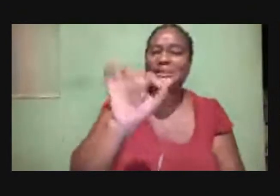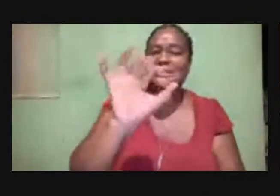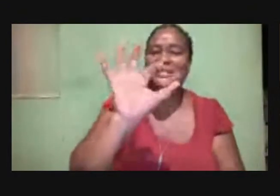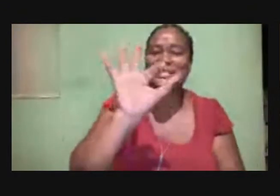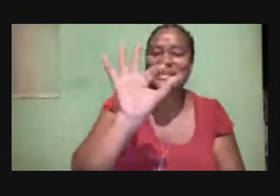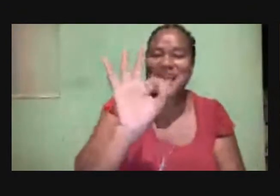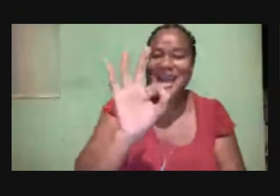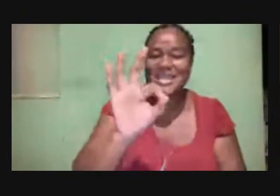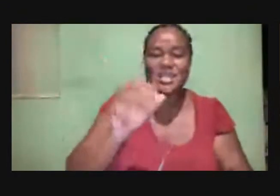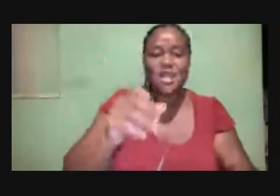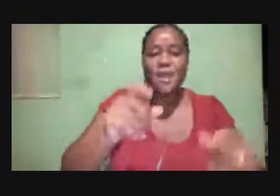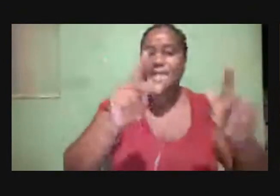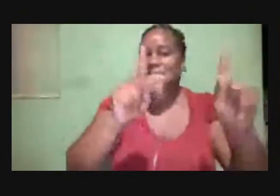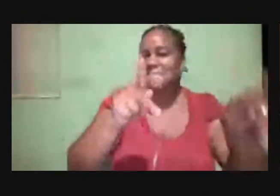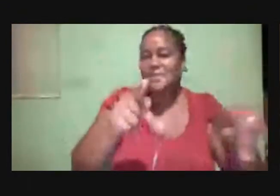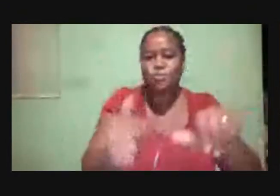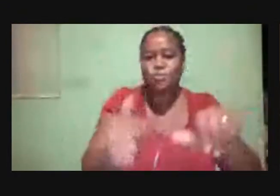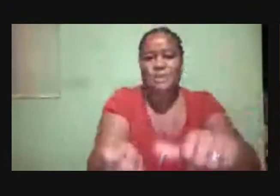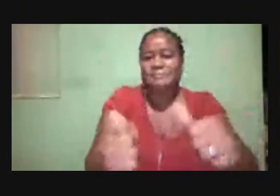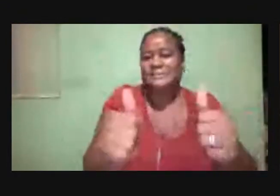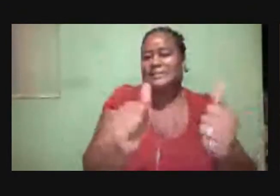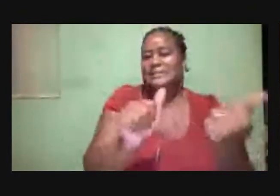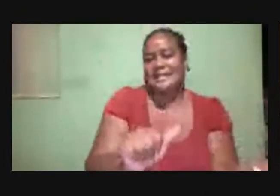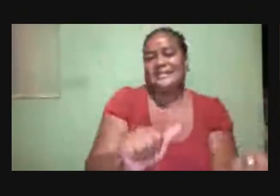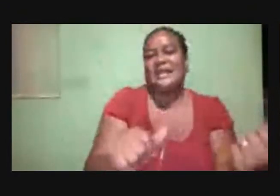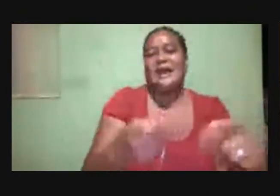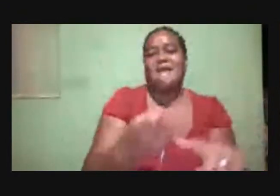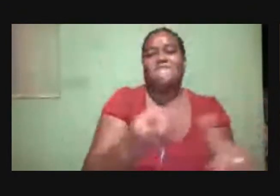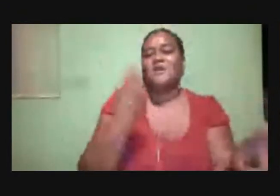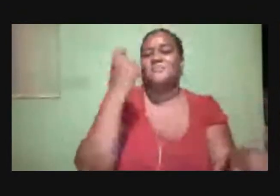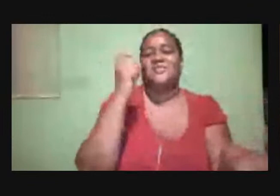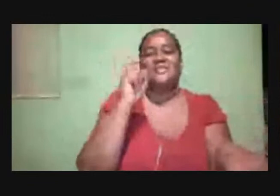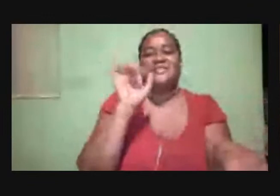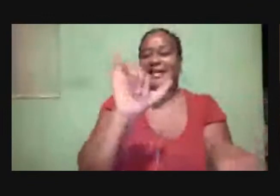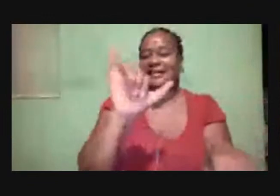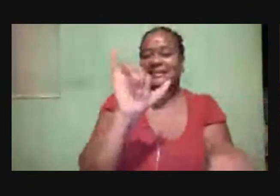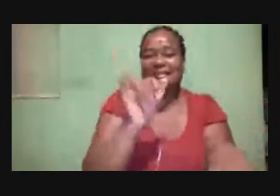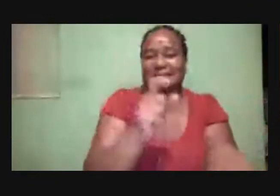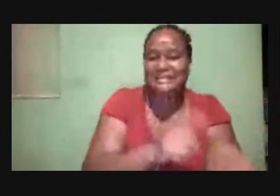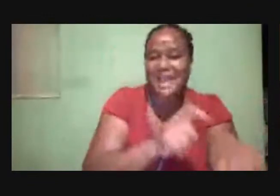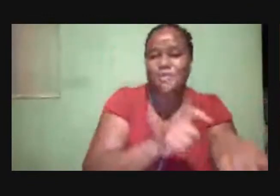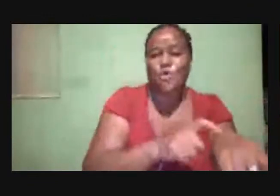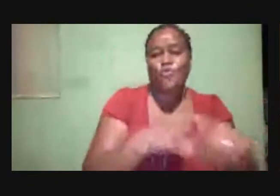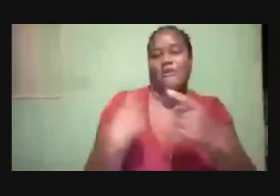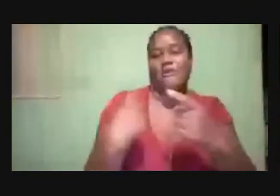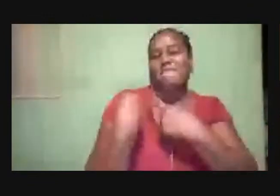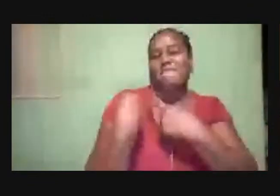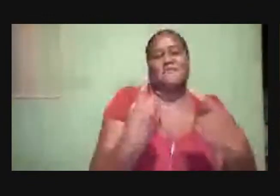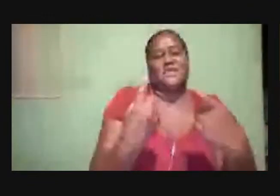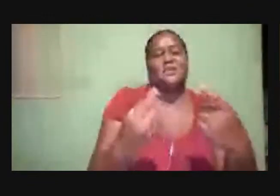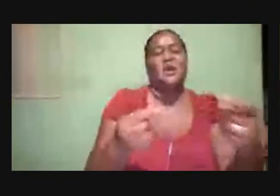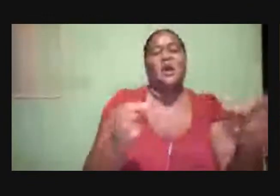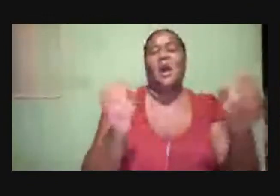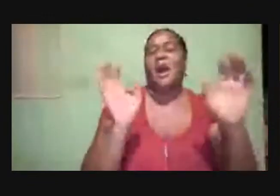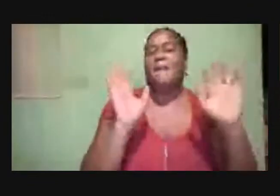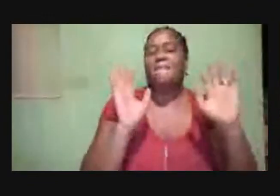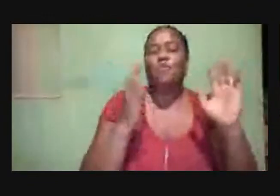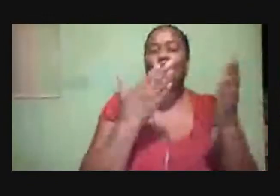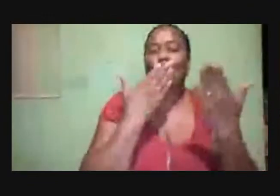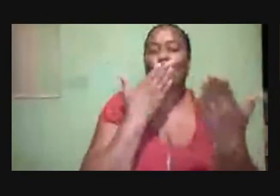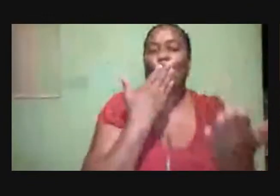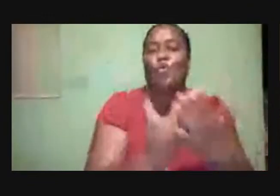And from that moment on, we've been very good friends. And I just want to publicly say, Dr. Brooks, I